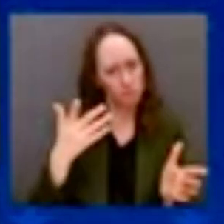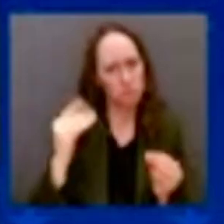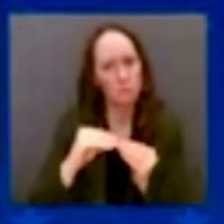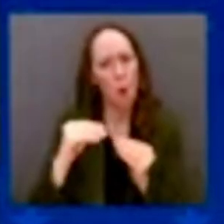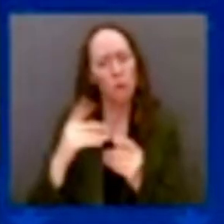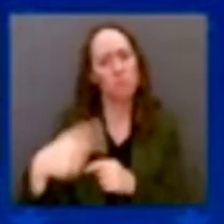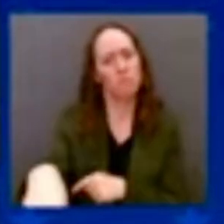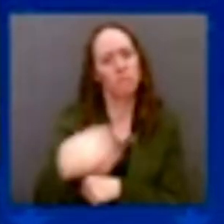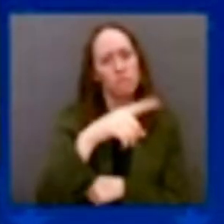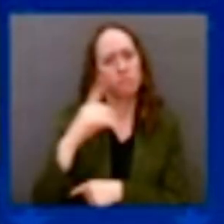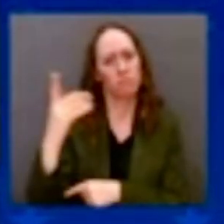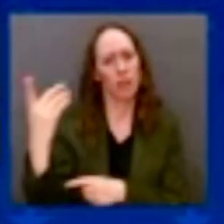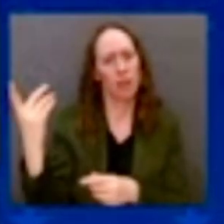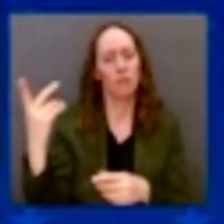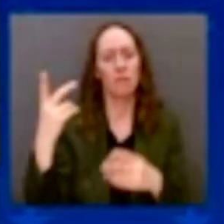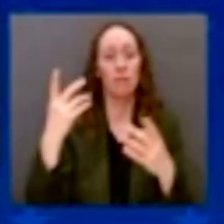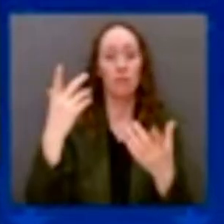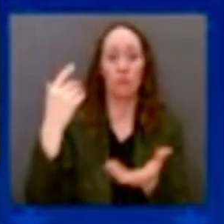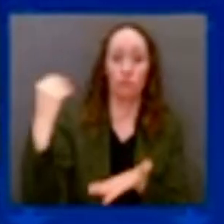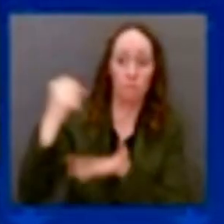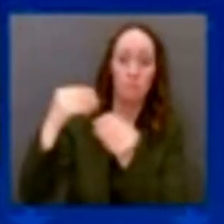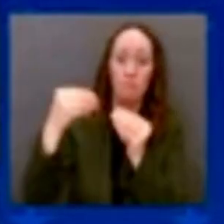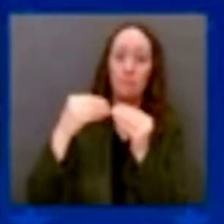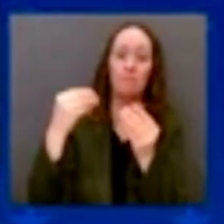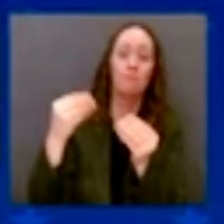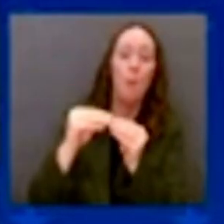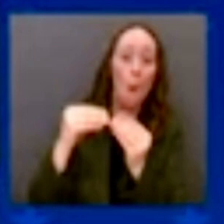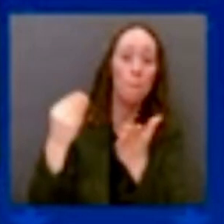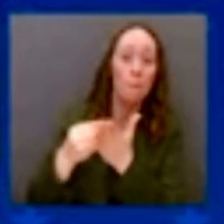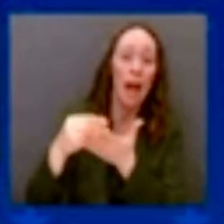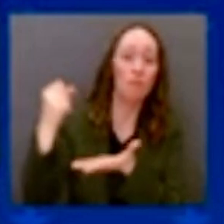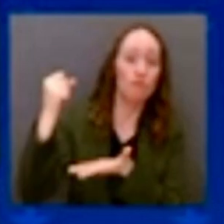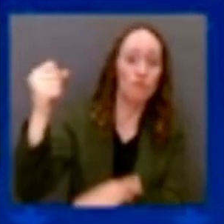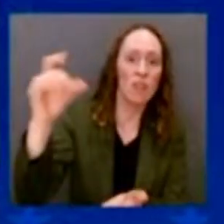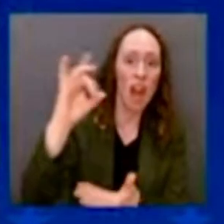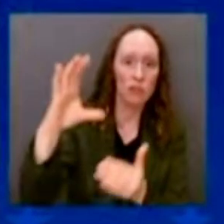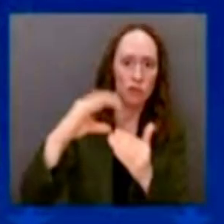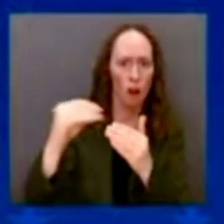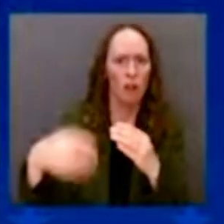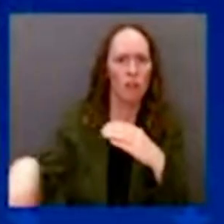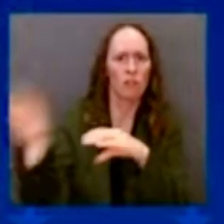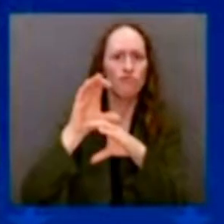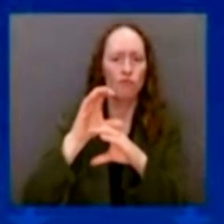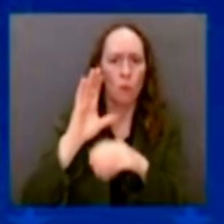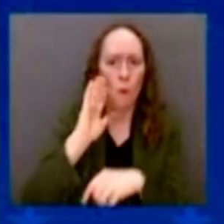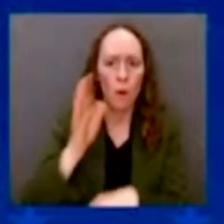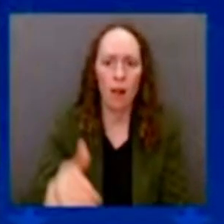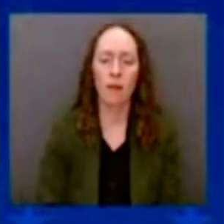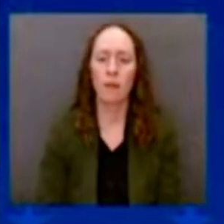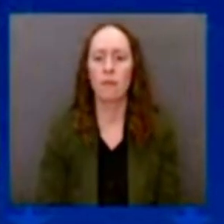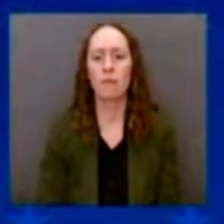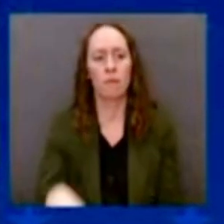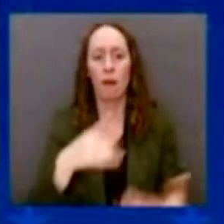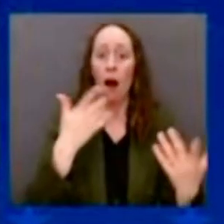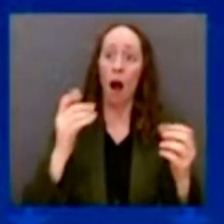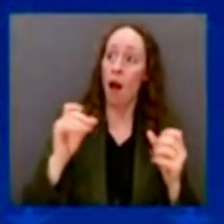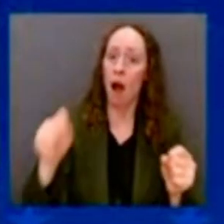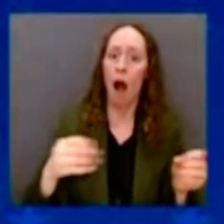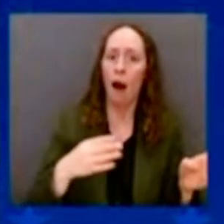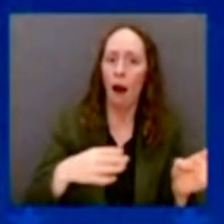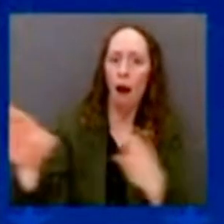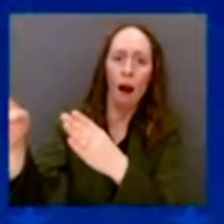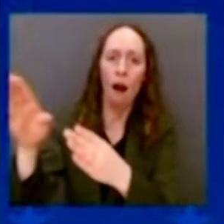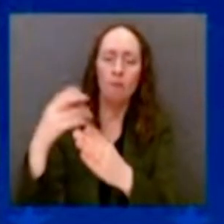Let's students' careers and opportunities, starting in high school. We should provide for two years of community college — by the way, in school,